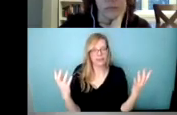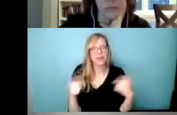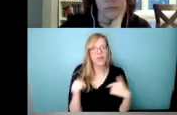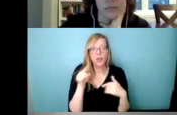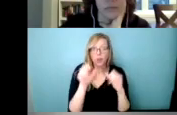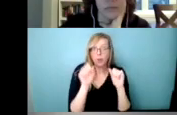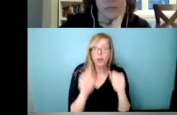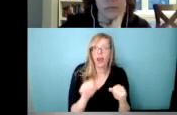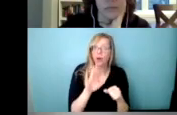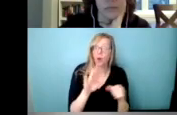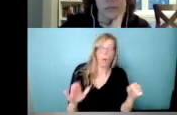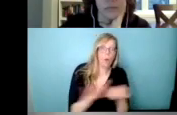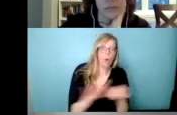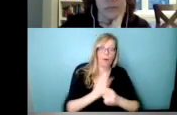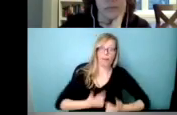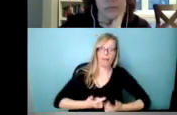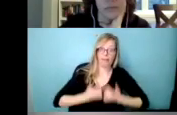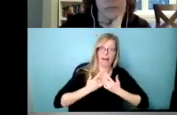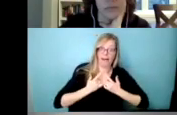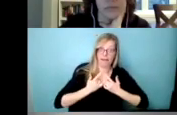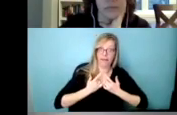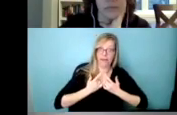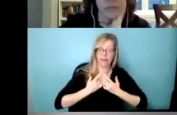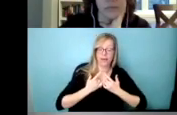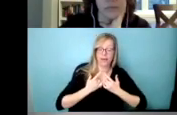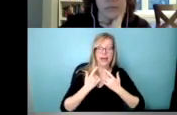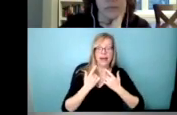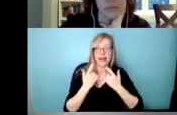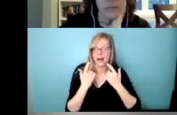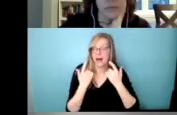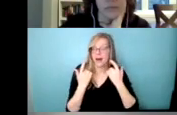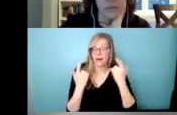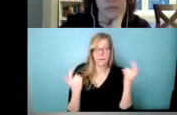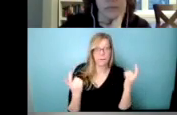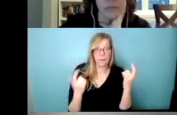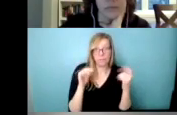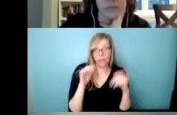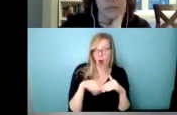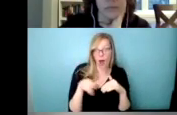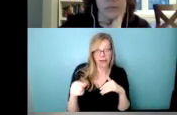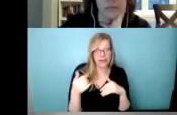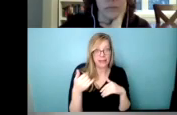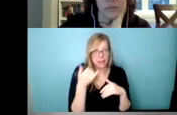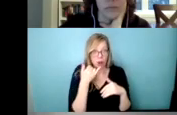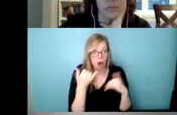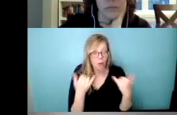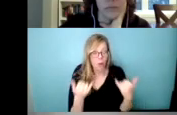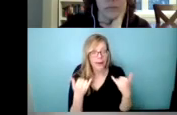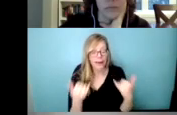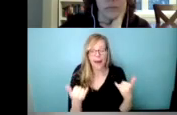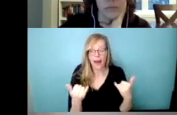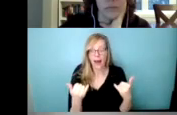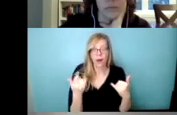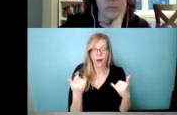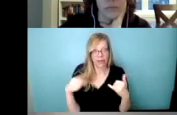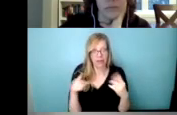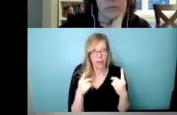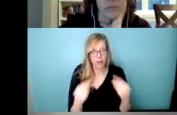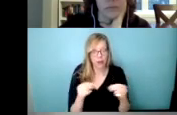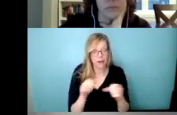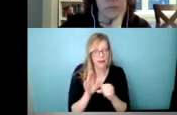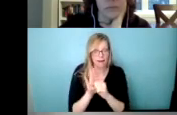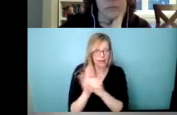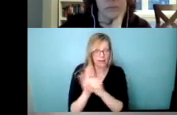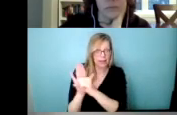entire life. And I think there's people who are working, uh, who are on this call right now, we've been doing advocacy for so long. And I think there's sort of constant learning